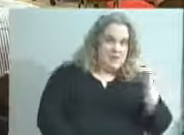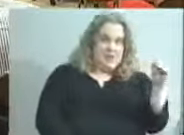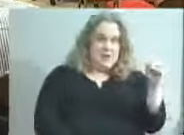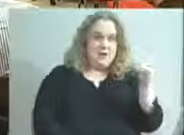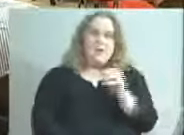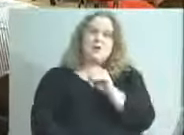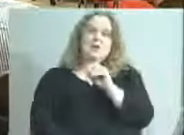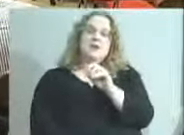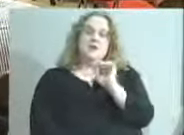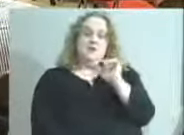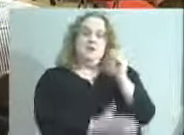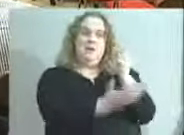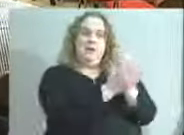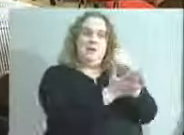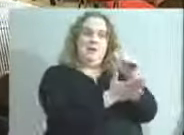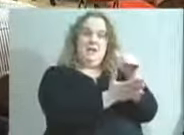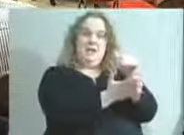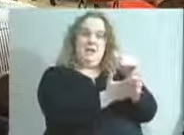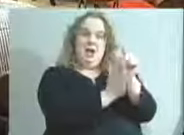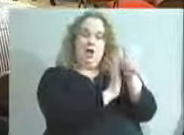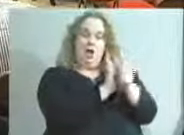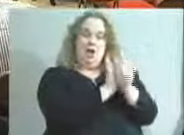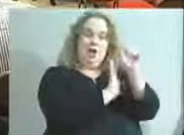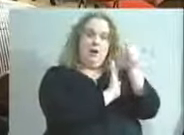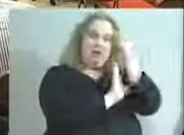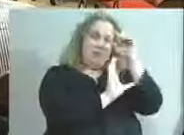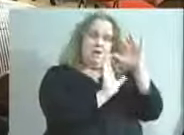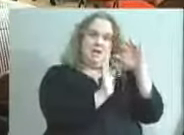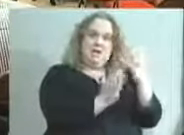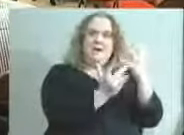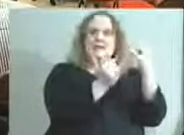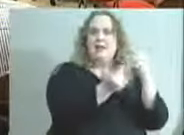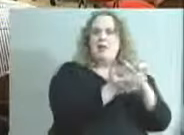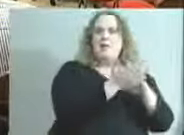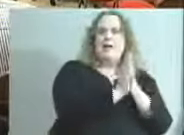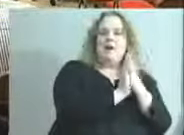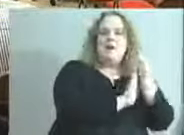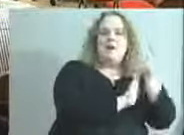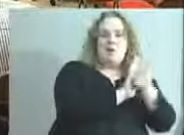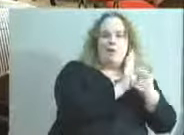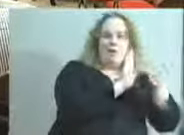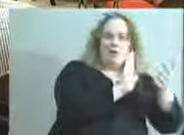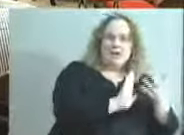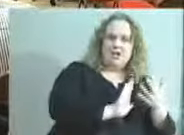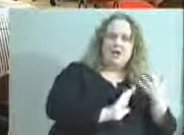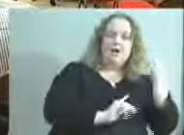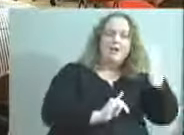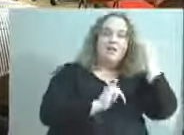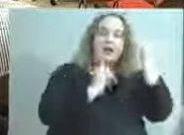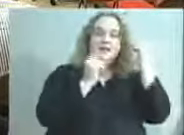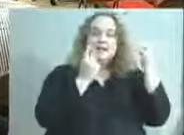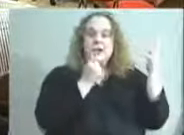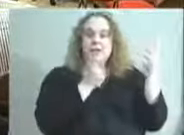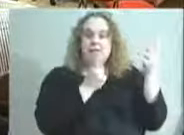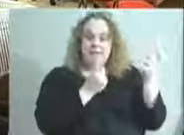class at Central High School and is now an attorney. The idea of festival